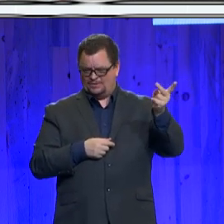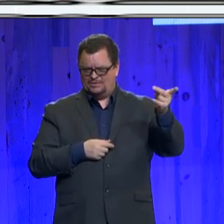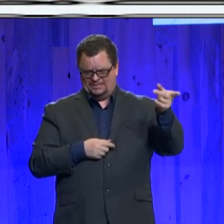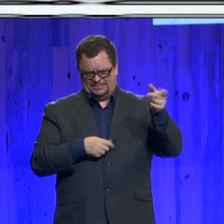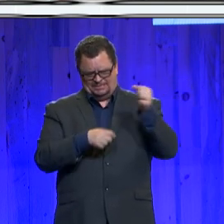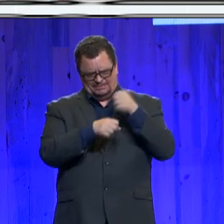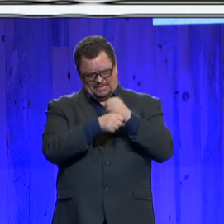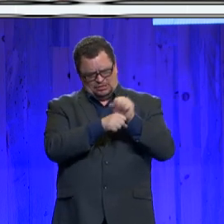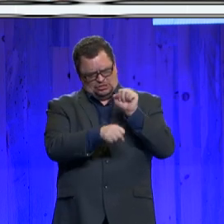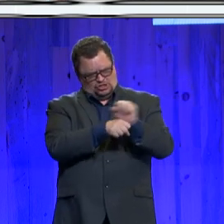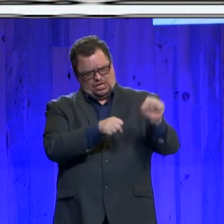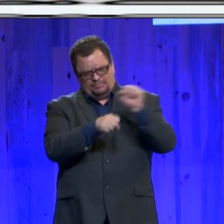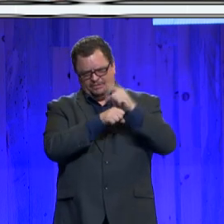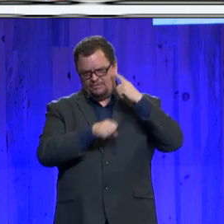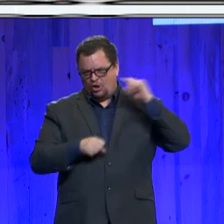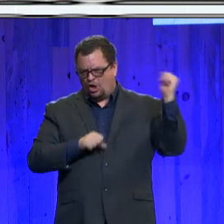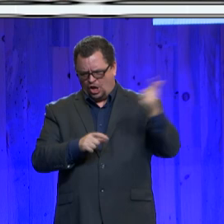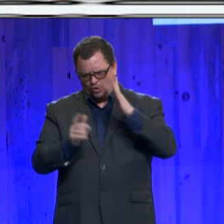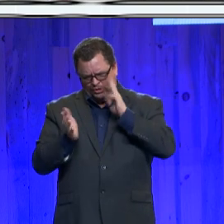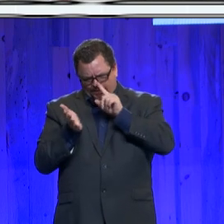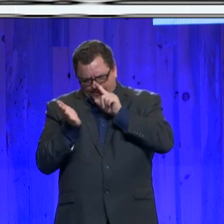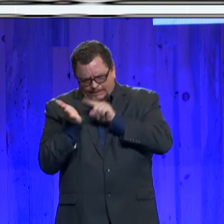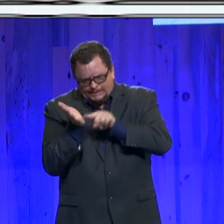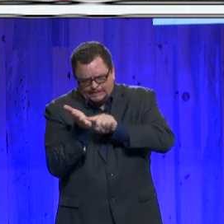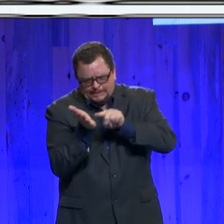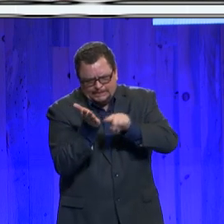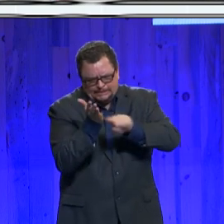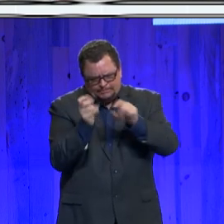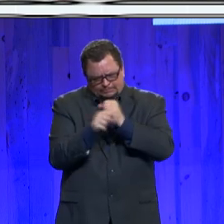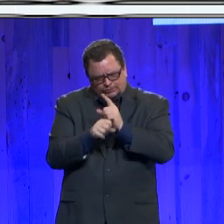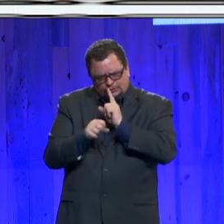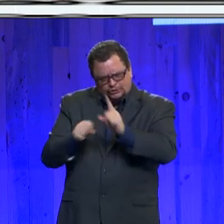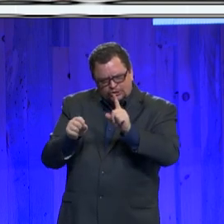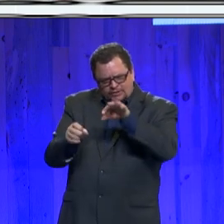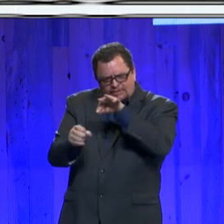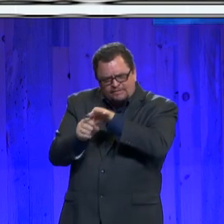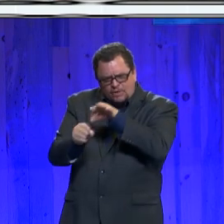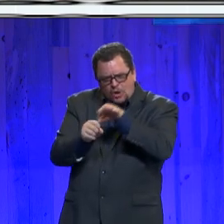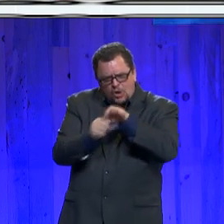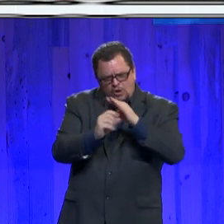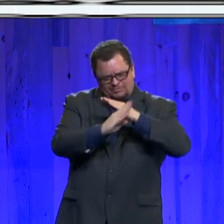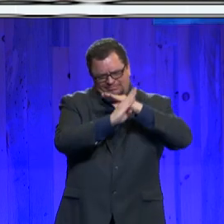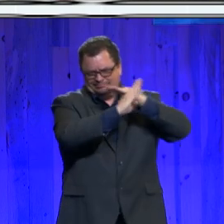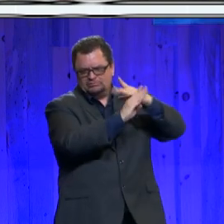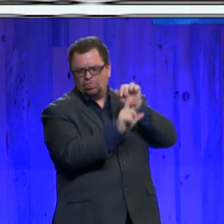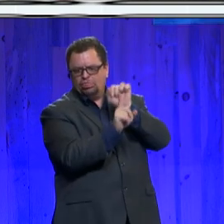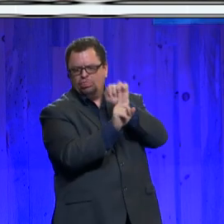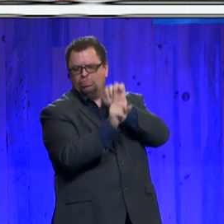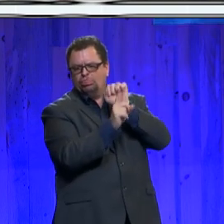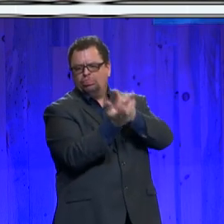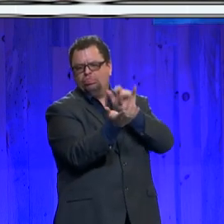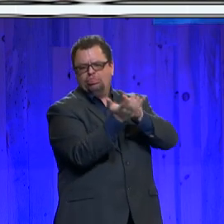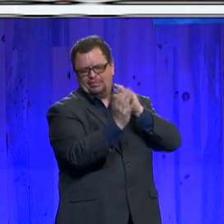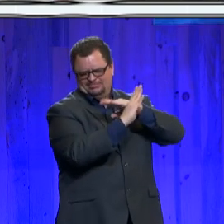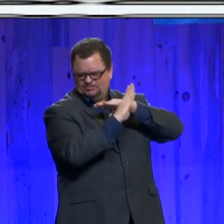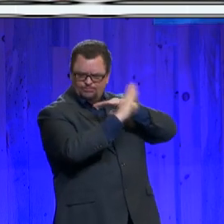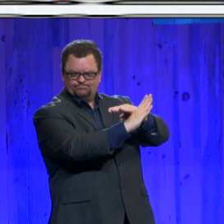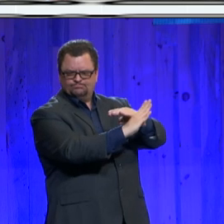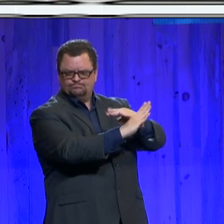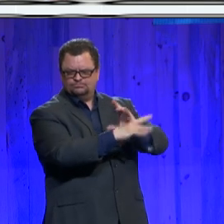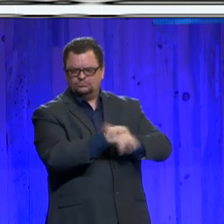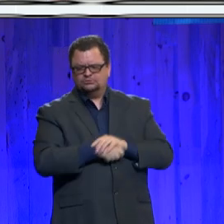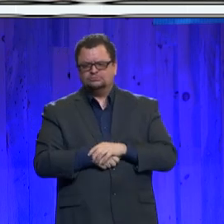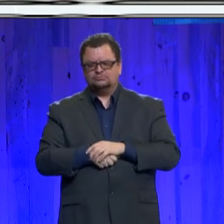will be to investigate and root out voter fraud. El Paso County residents can set this, El Paso County